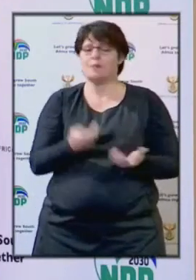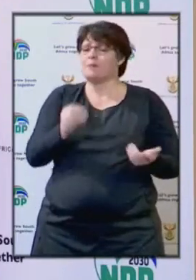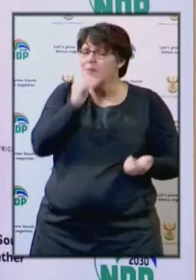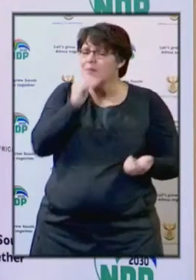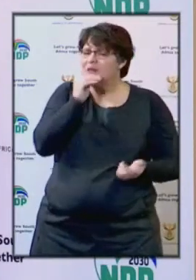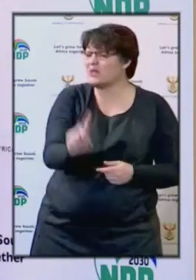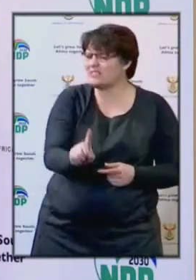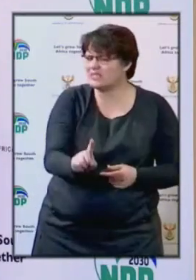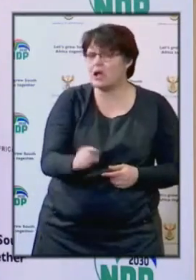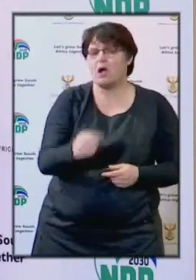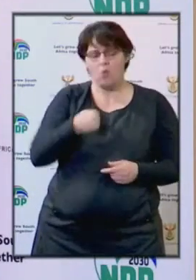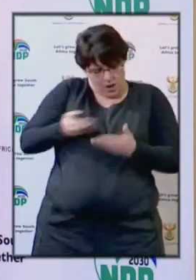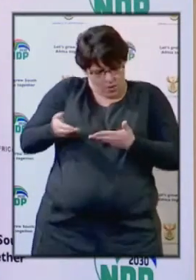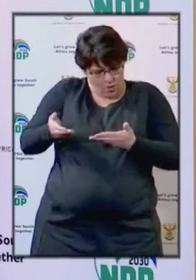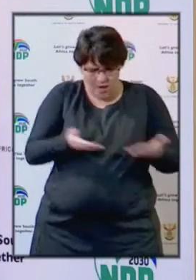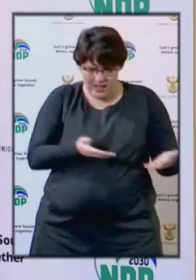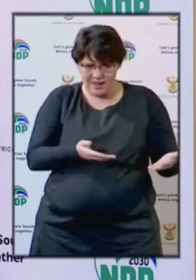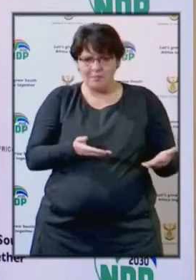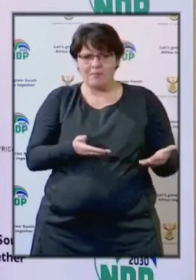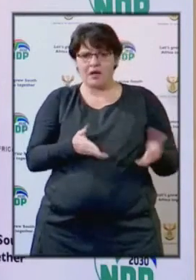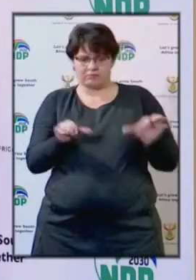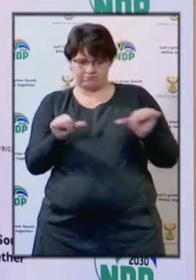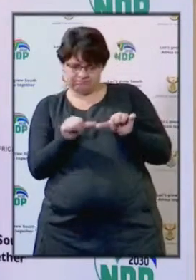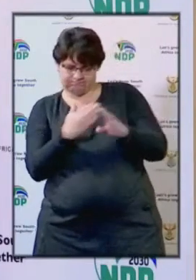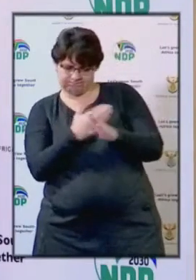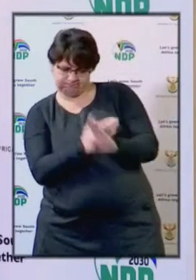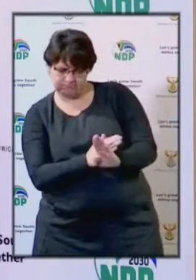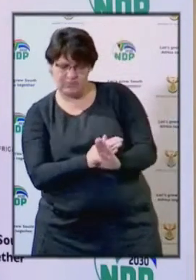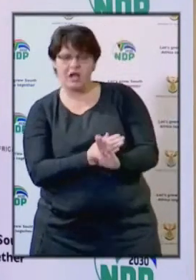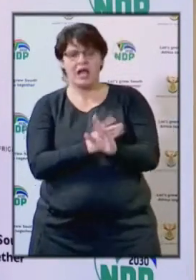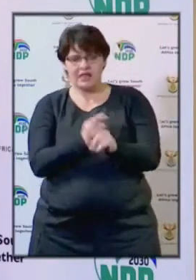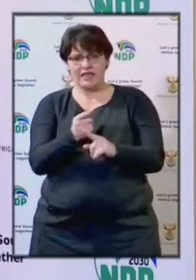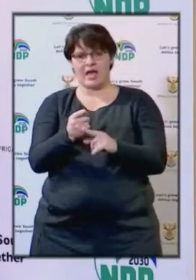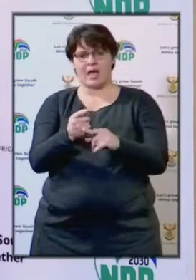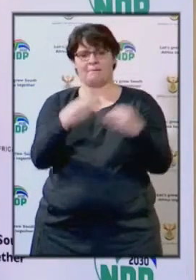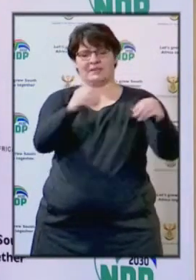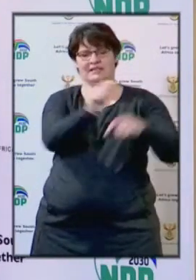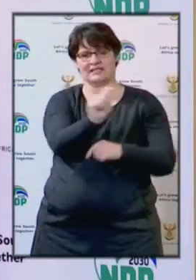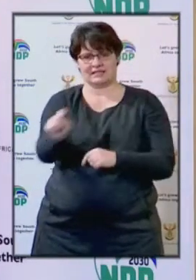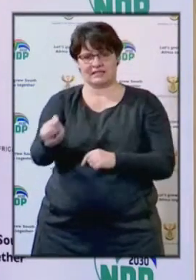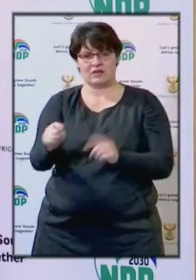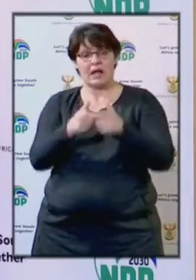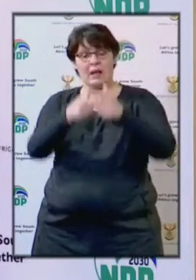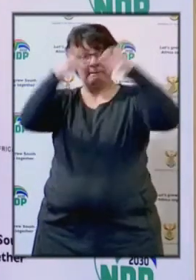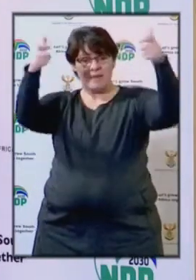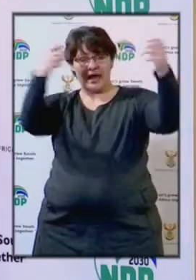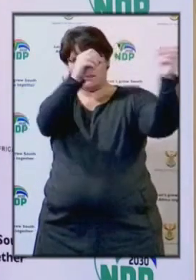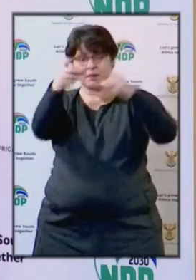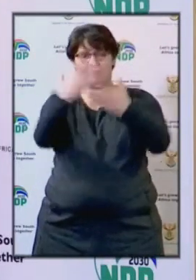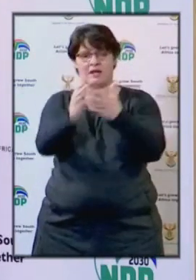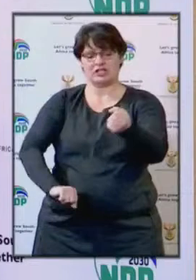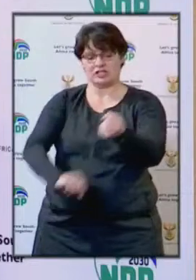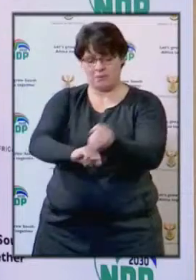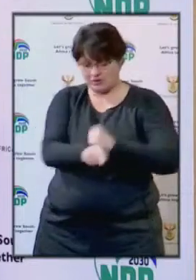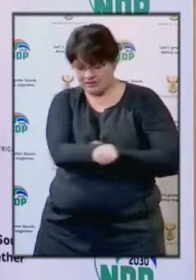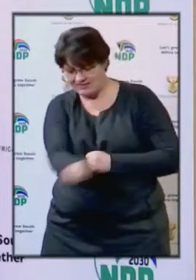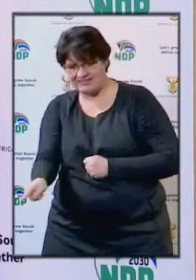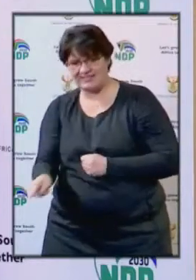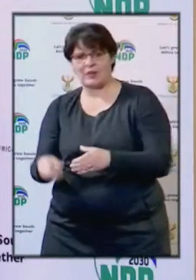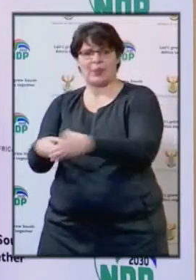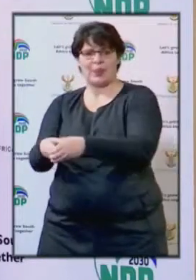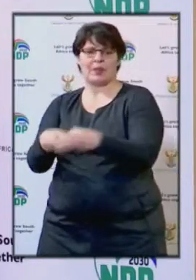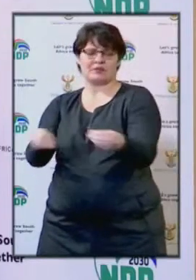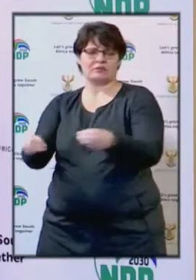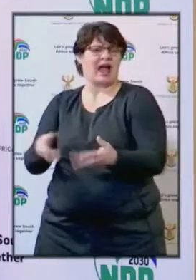this regard, I welcome containment measures by the industry, particularly the big players, to provide support to small players